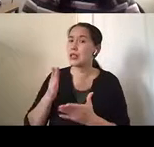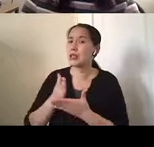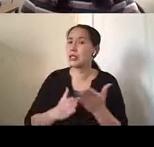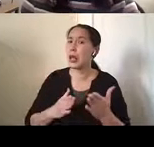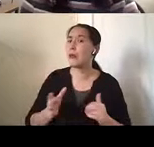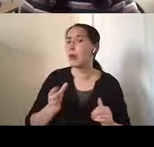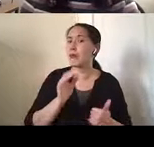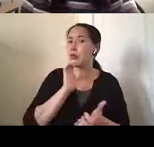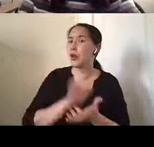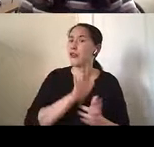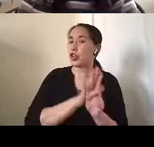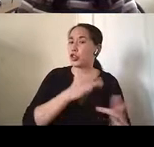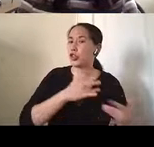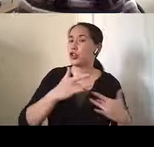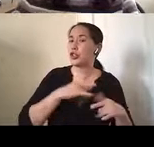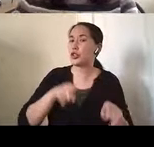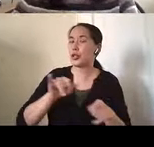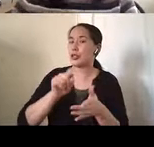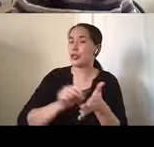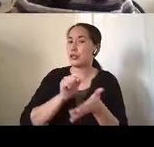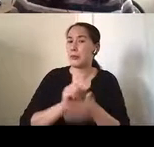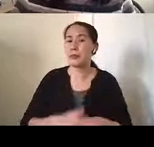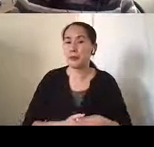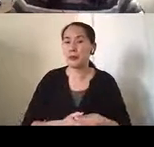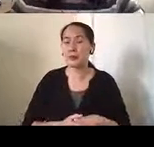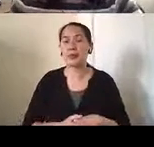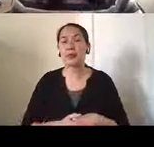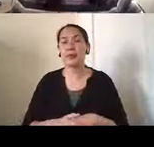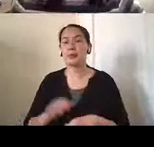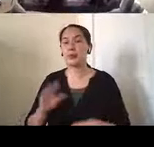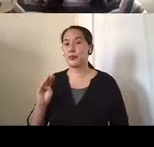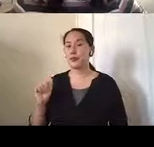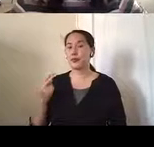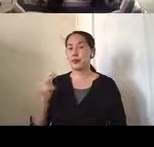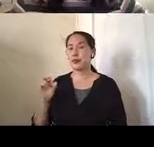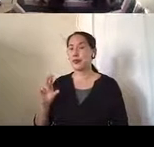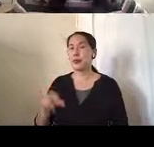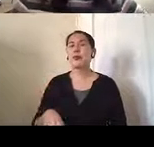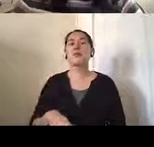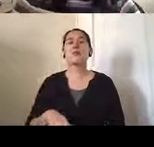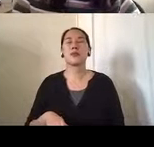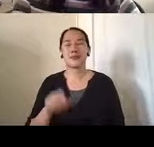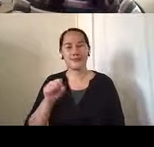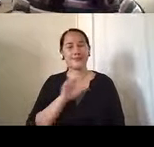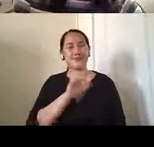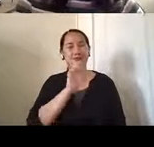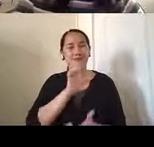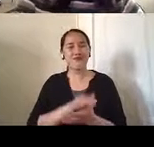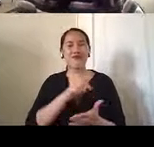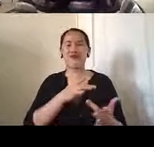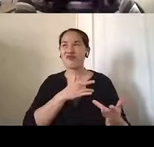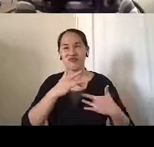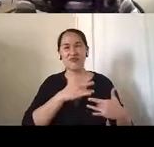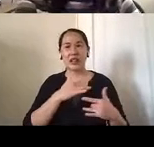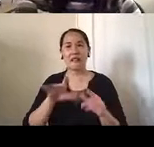the stage for our patient? Yeah. So the wife's, um, one of her biggest concerns was finding meaningful activities